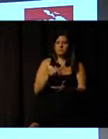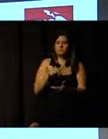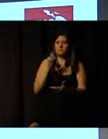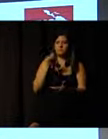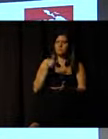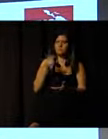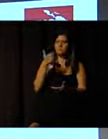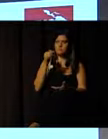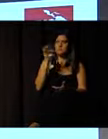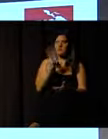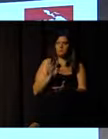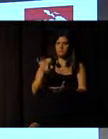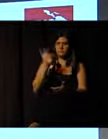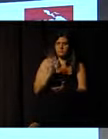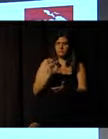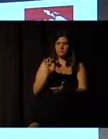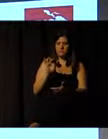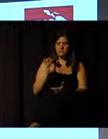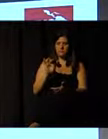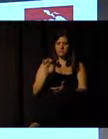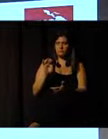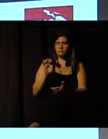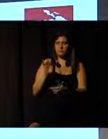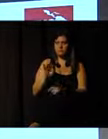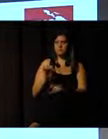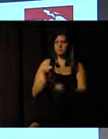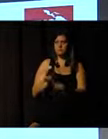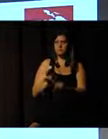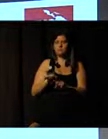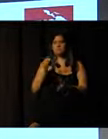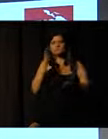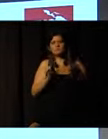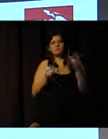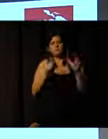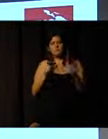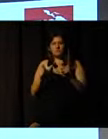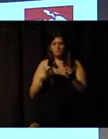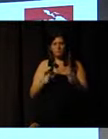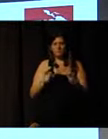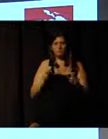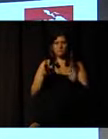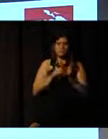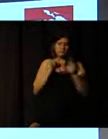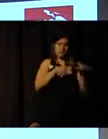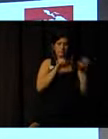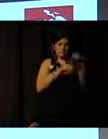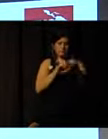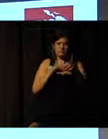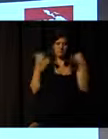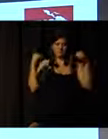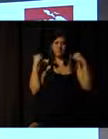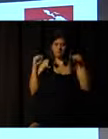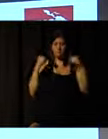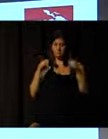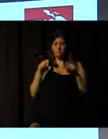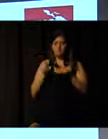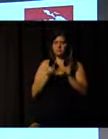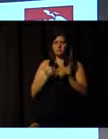we are worldwide 12 universities, some of them in physical education.